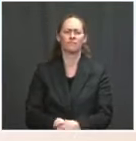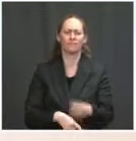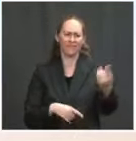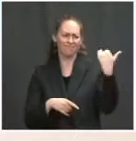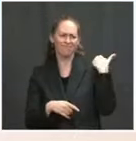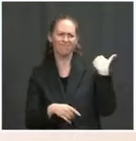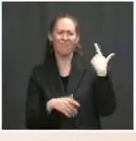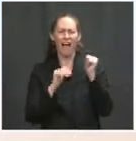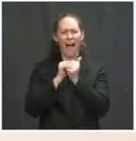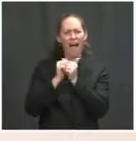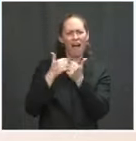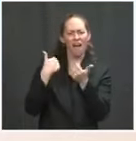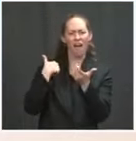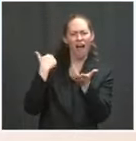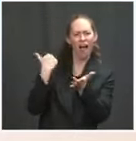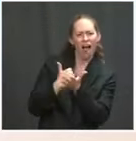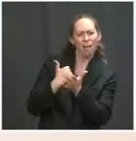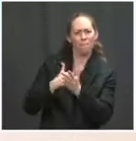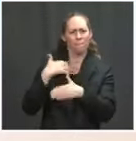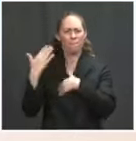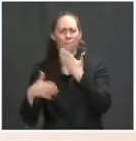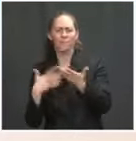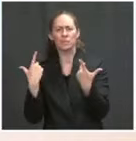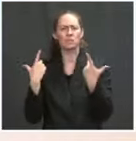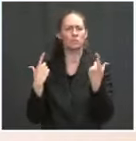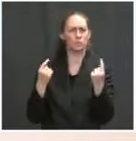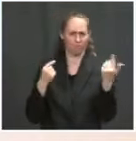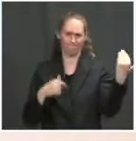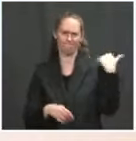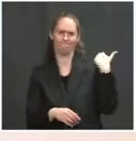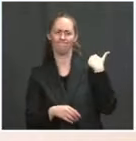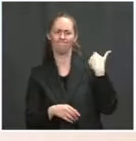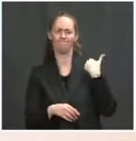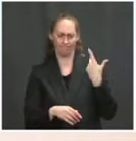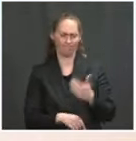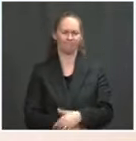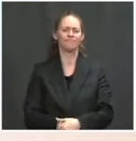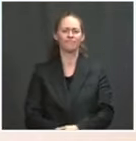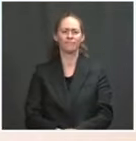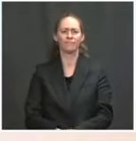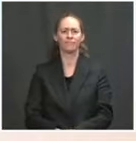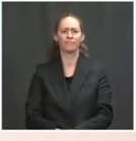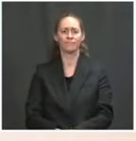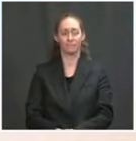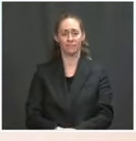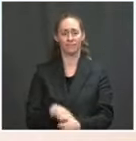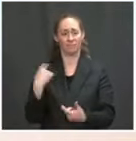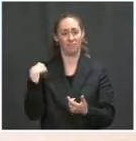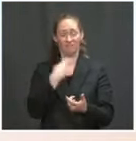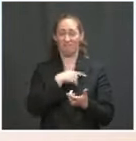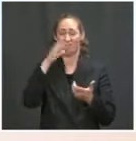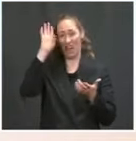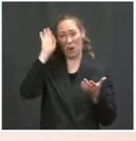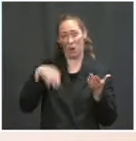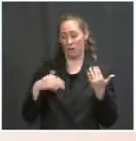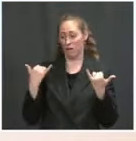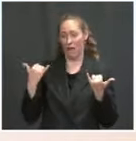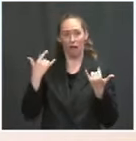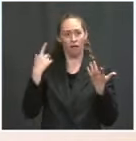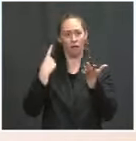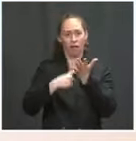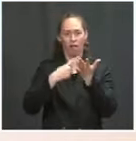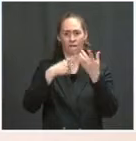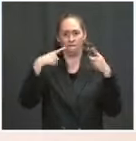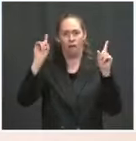Because farmers understand something very, very fundamental about this. This is the opportunity of a lifetime for us to create additional revenue